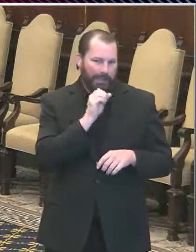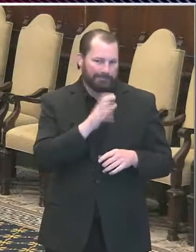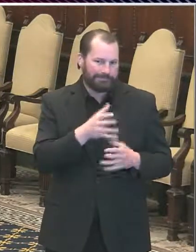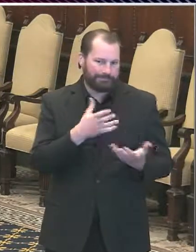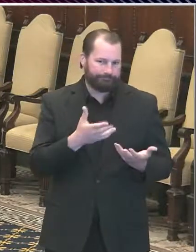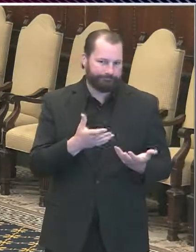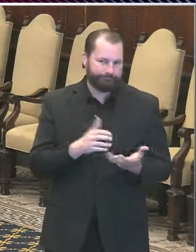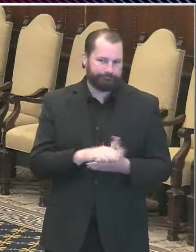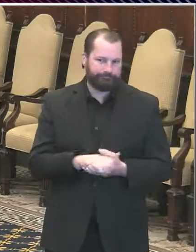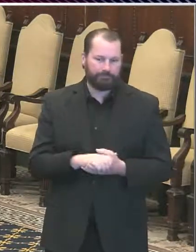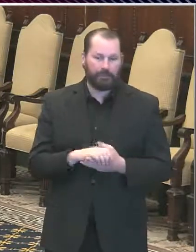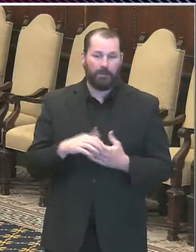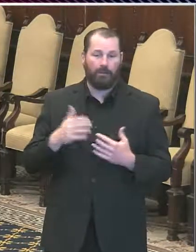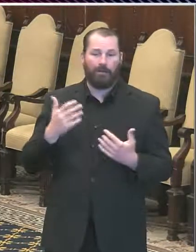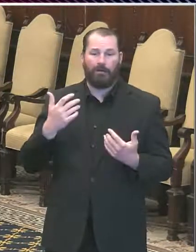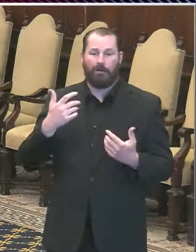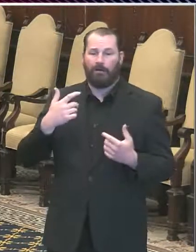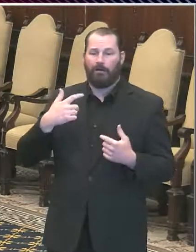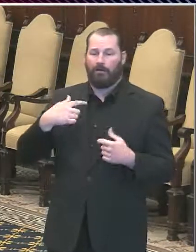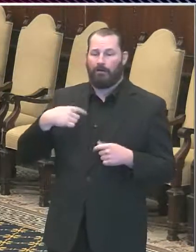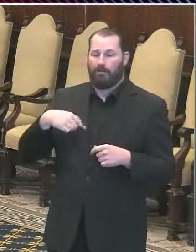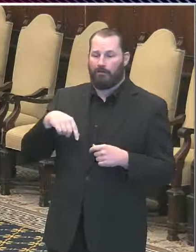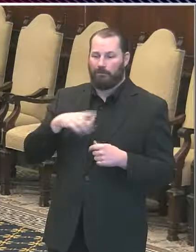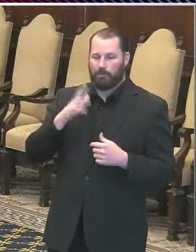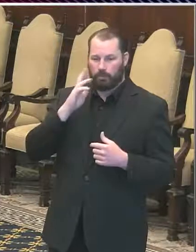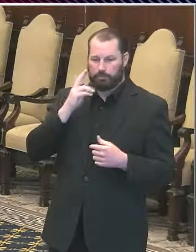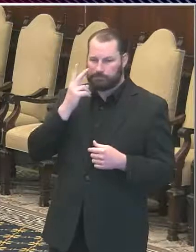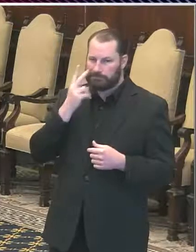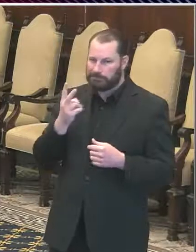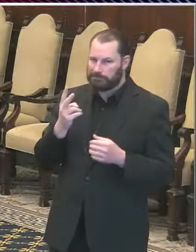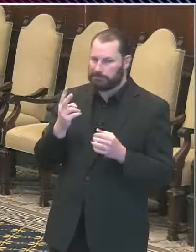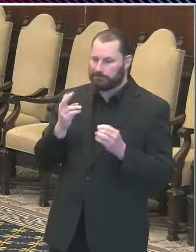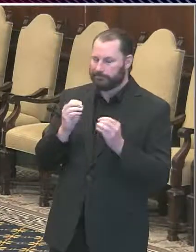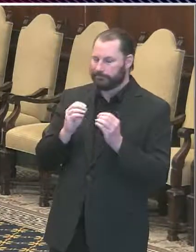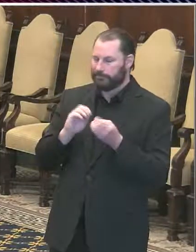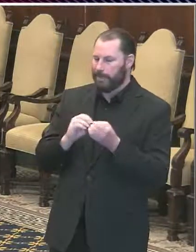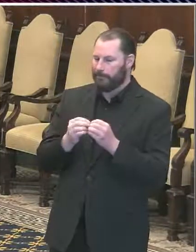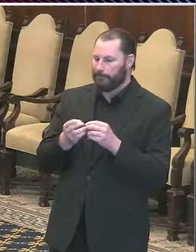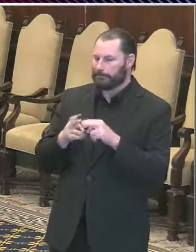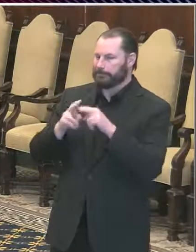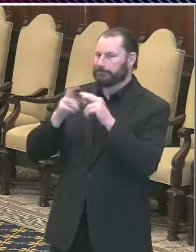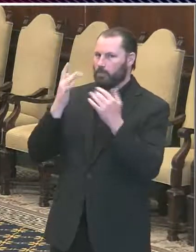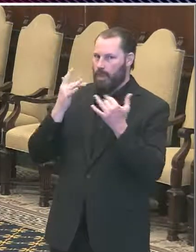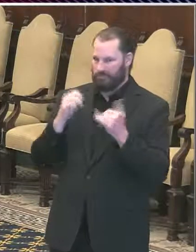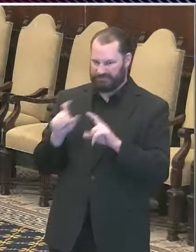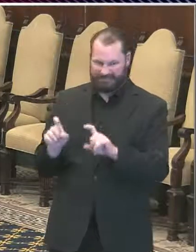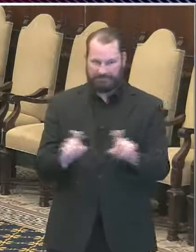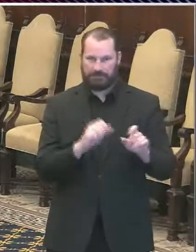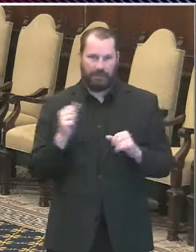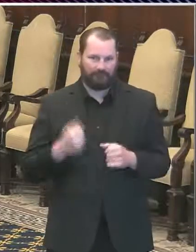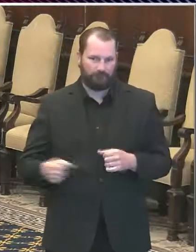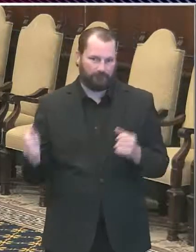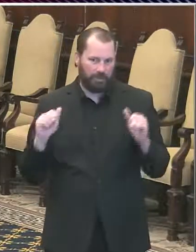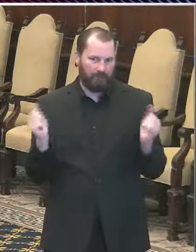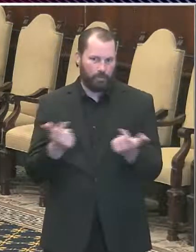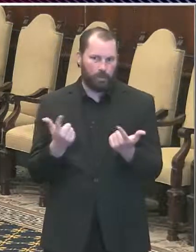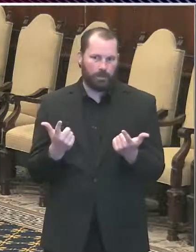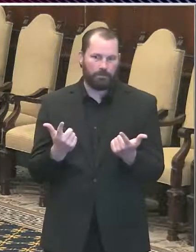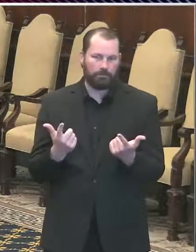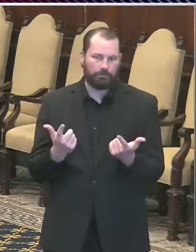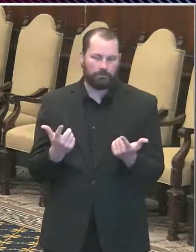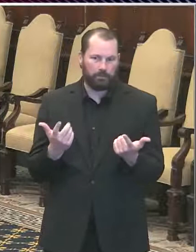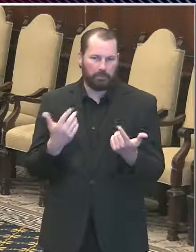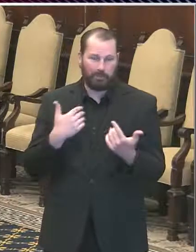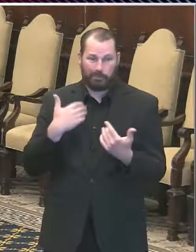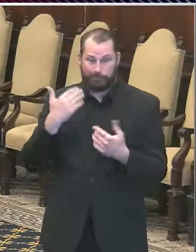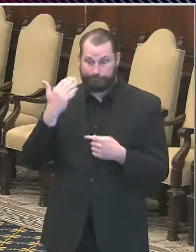easily could be a fifth. It could be 100,000 people or more in the city that actually had the infection. You have said that you would like to test at least 5